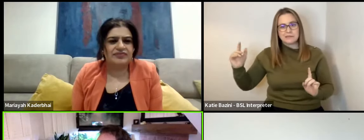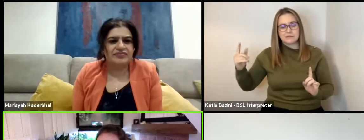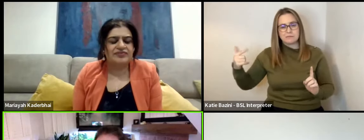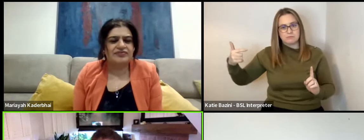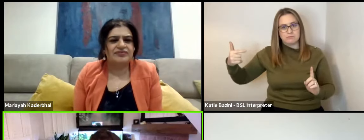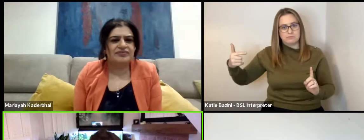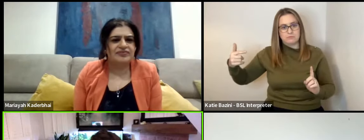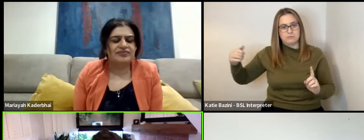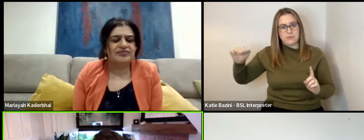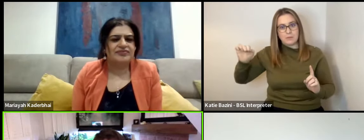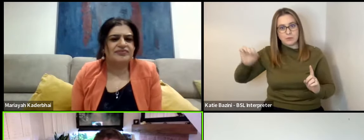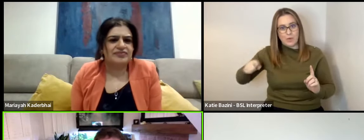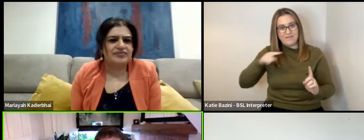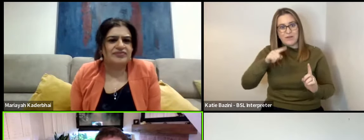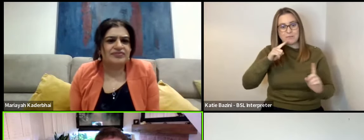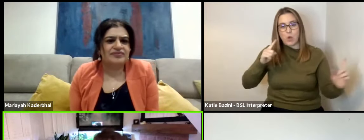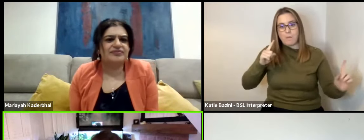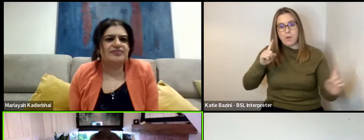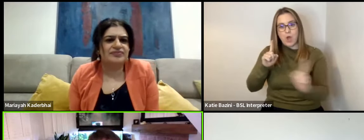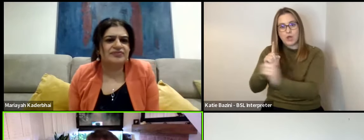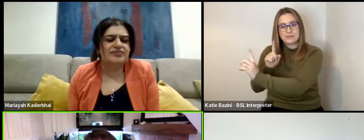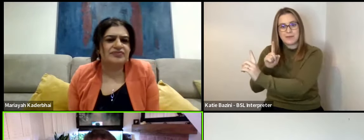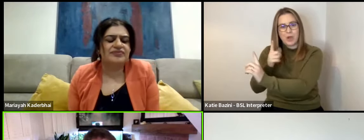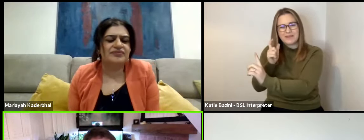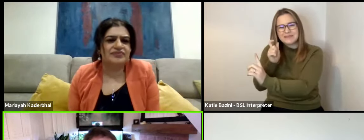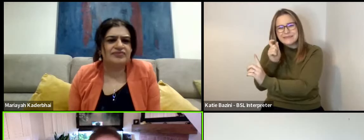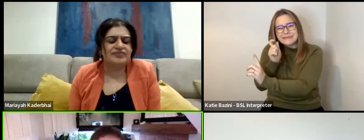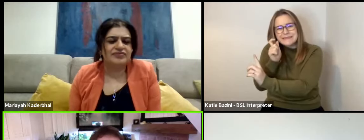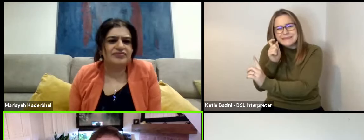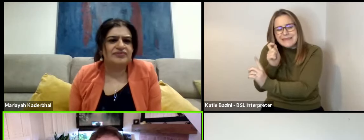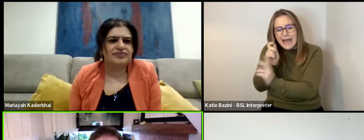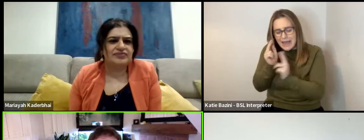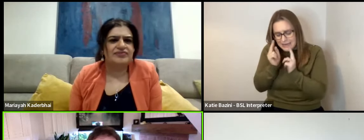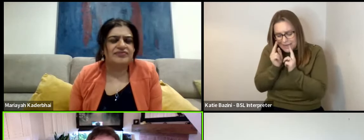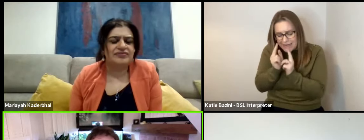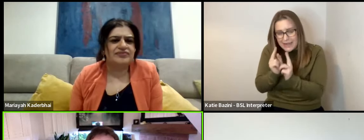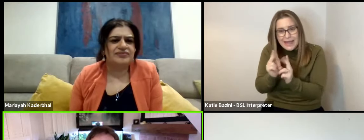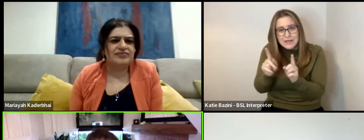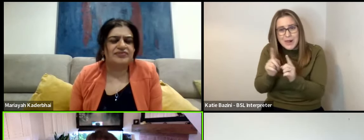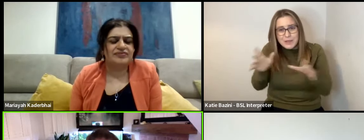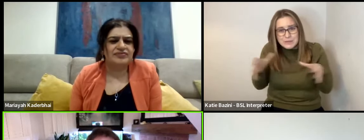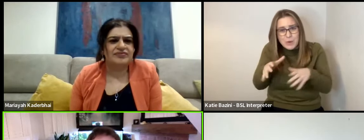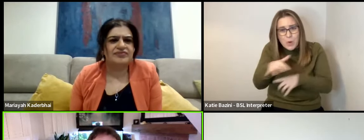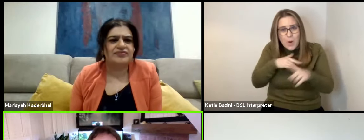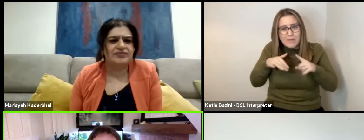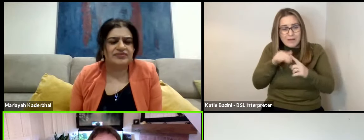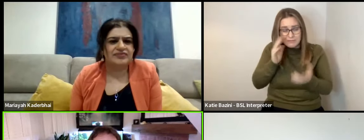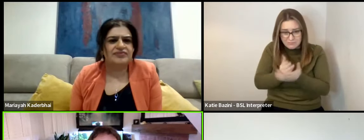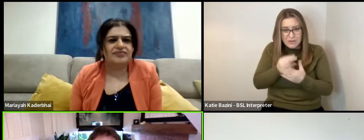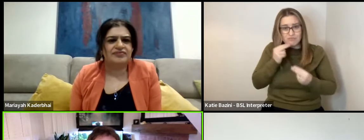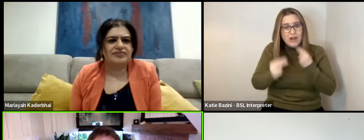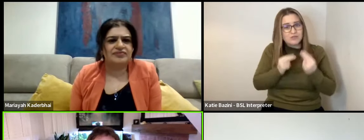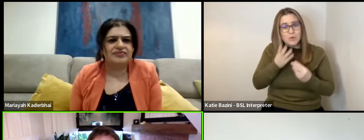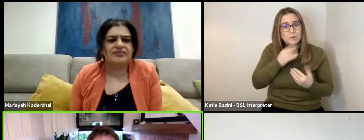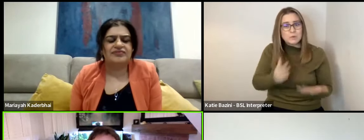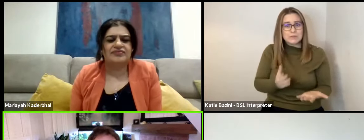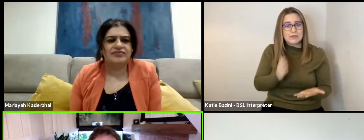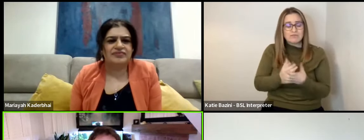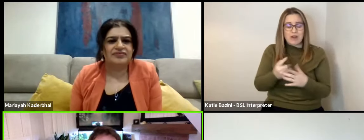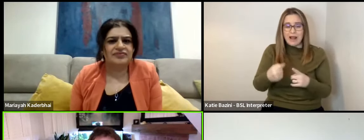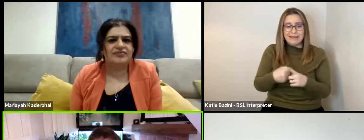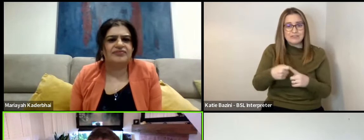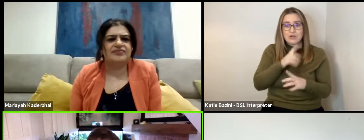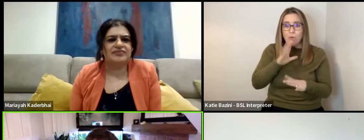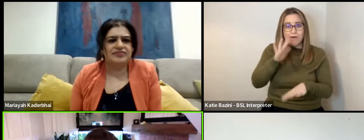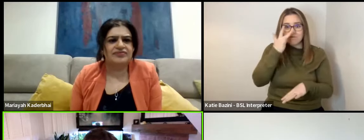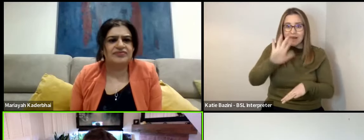I'm supposed to wait for him to go past me on this little tiny narrow pass. That was the other thing. You know, it was a real restaurant we were working. It was a real kitchen. It wasn't